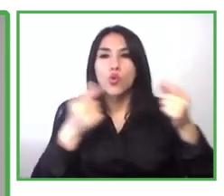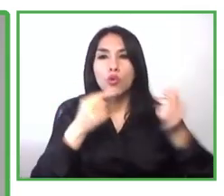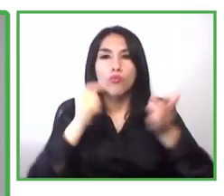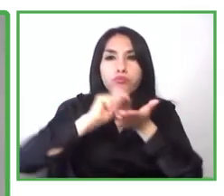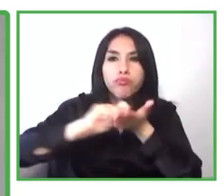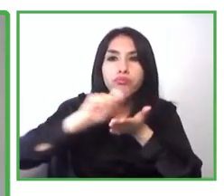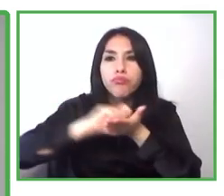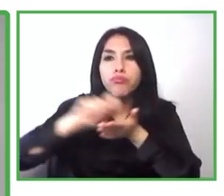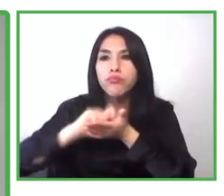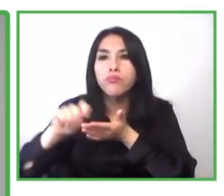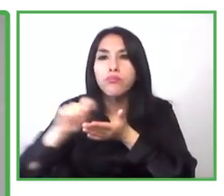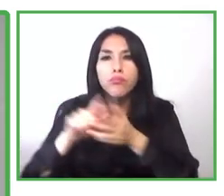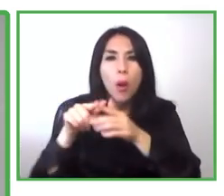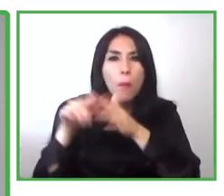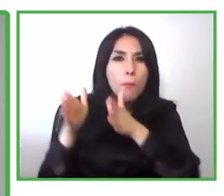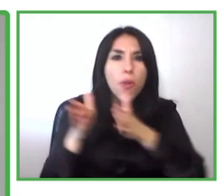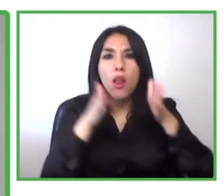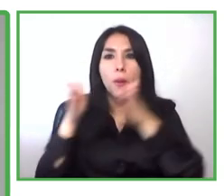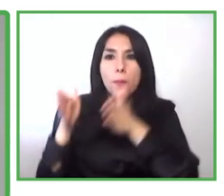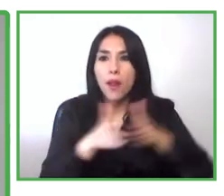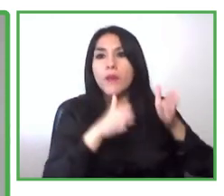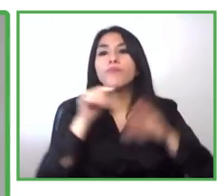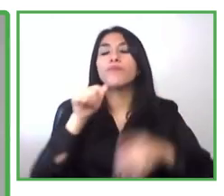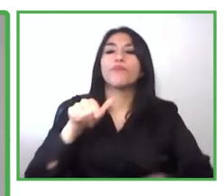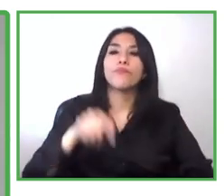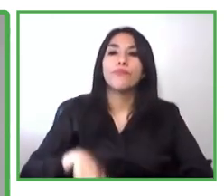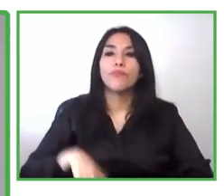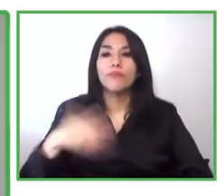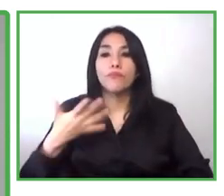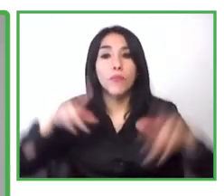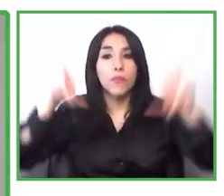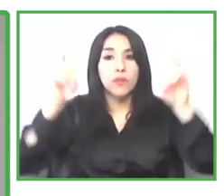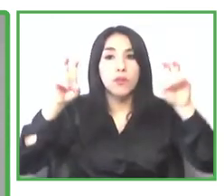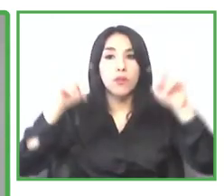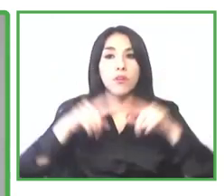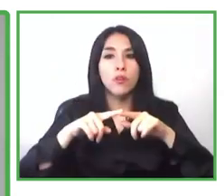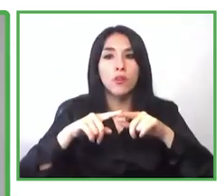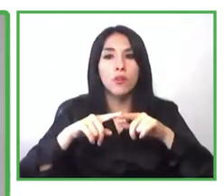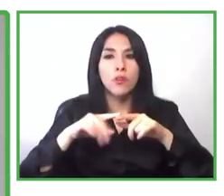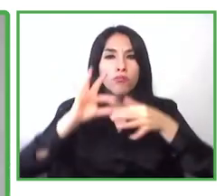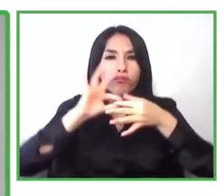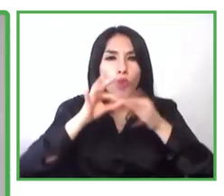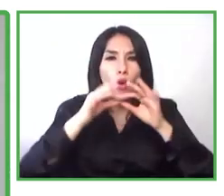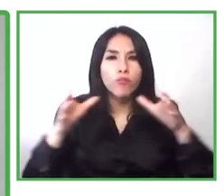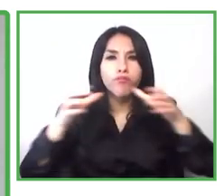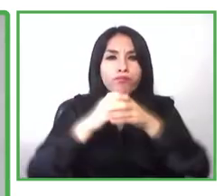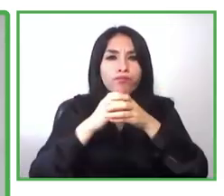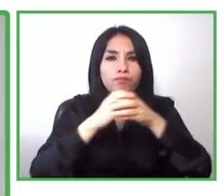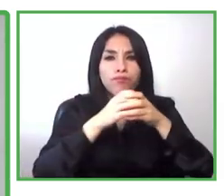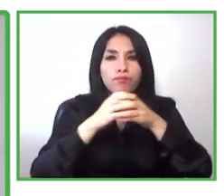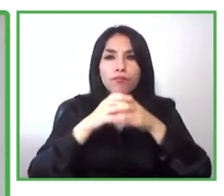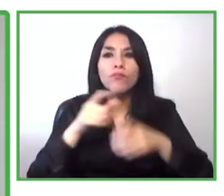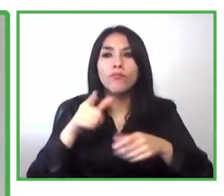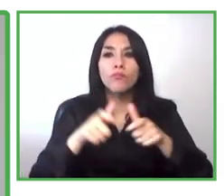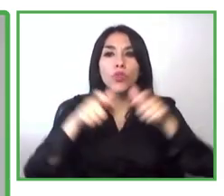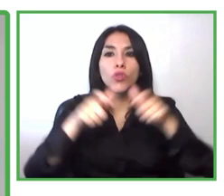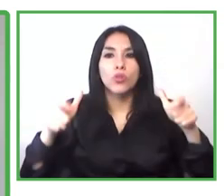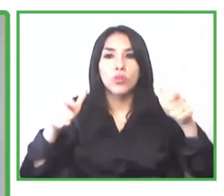some initial issues and and on the strategies and also to to support and to fund the